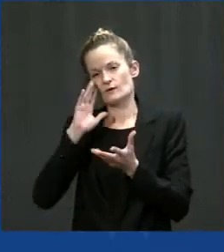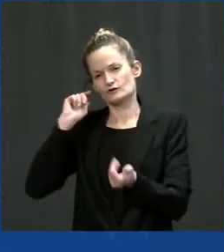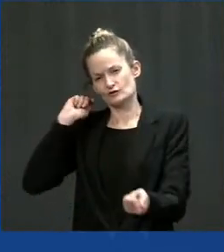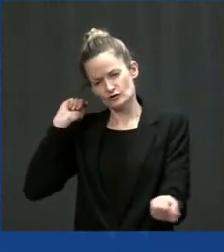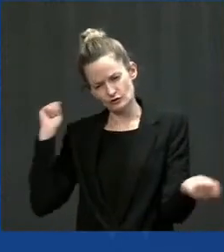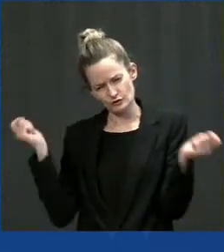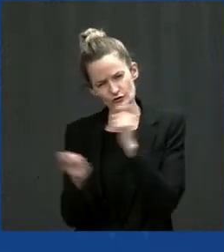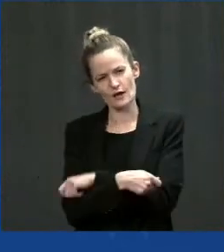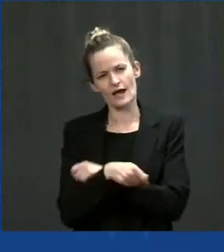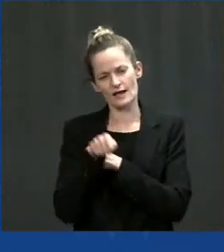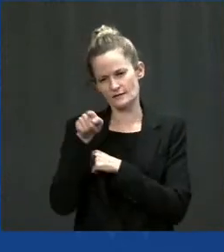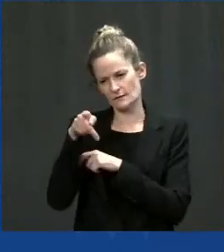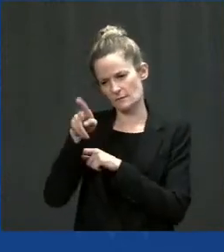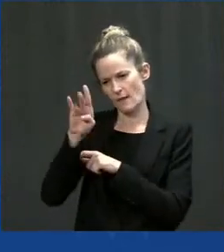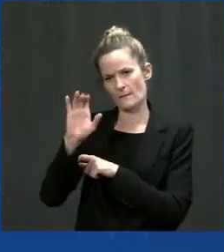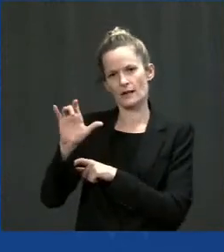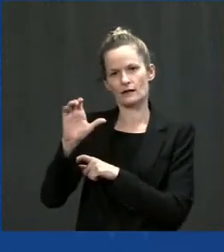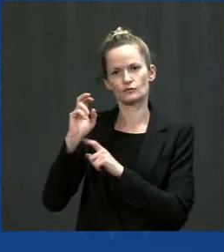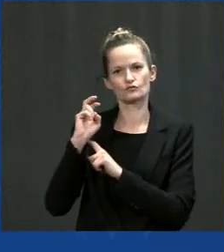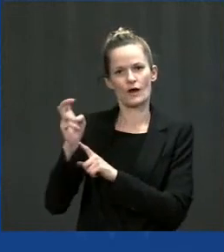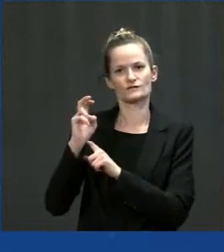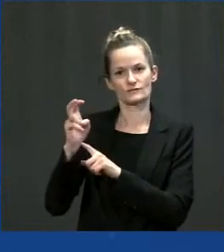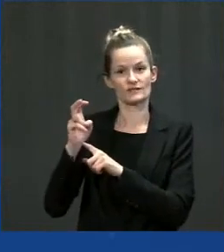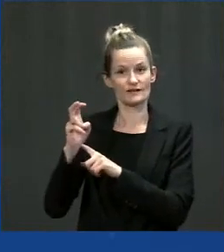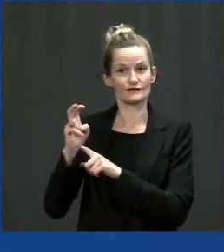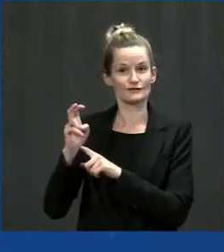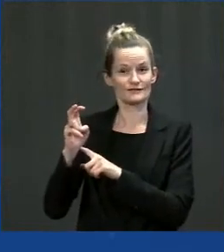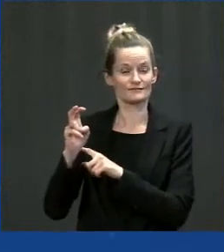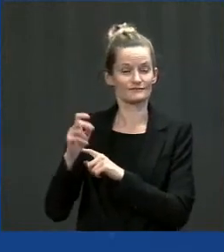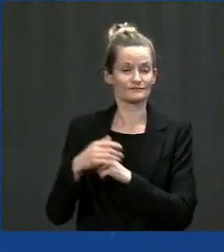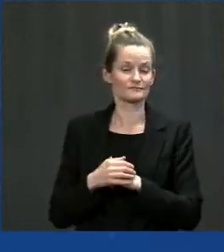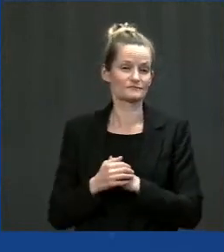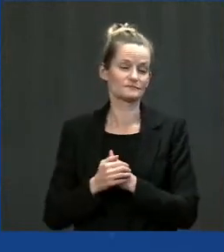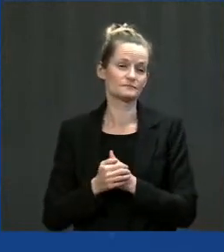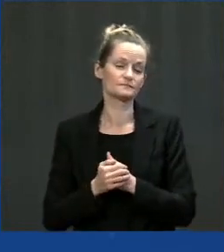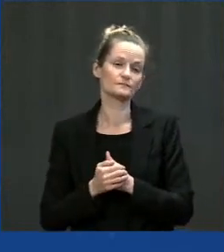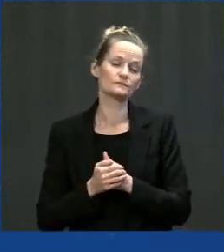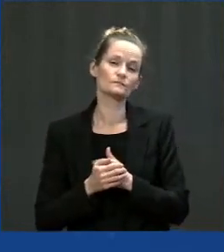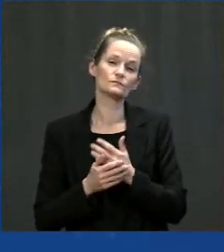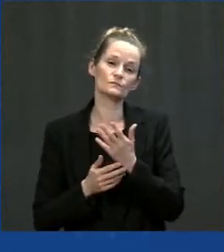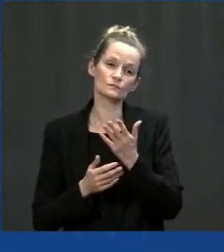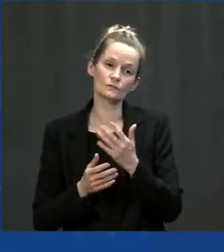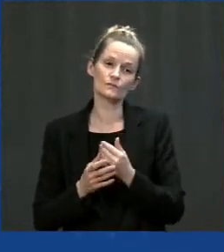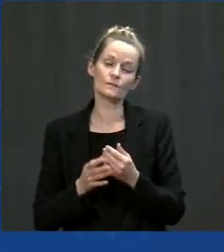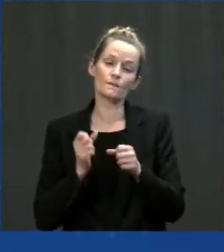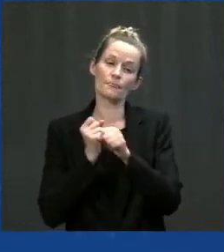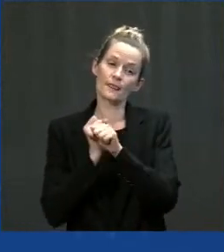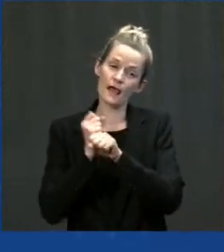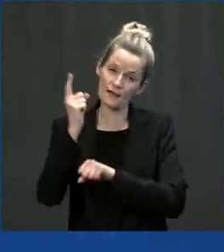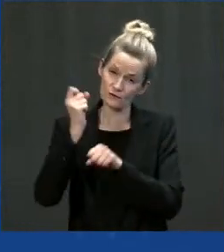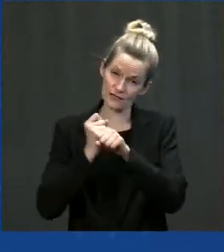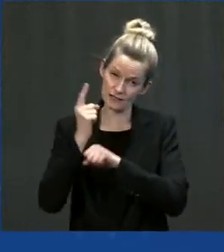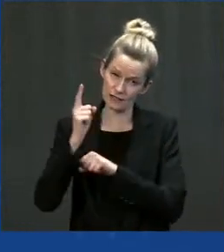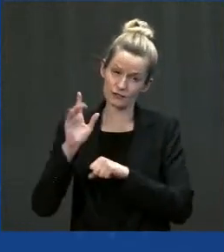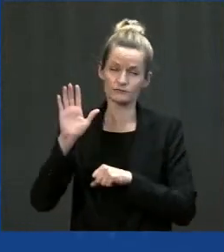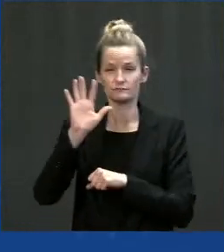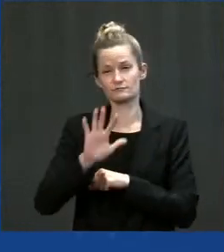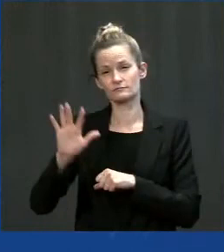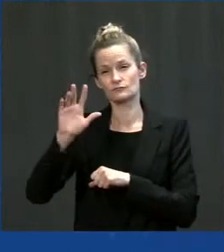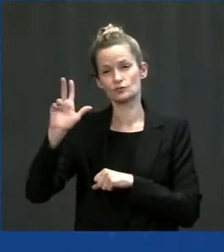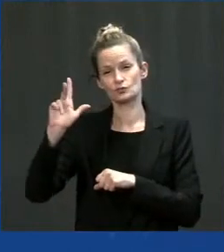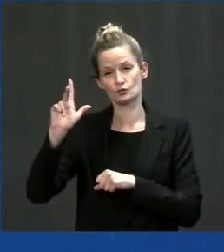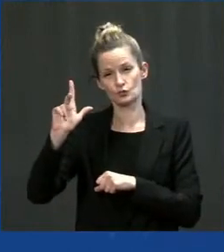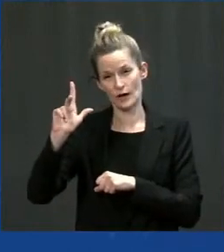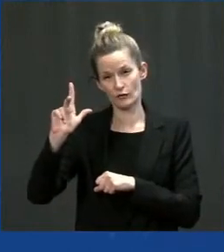transit arena. Counties invest over 23 billion each year in the operation, maintenance, and